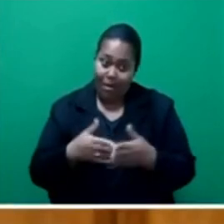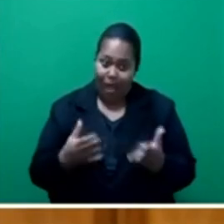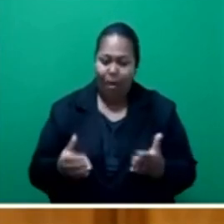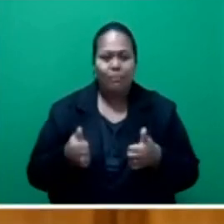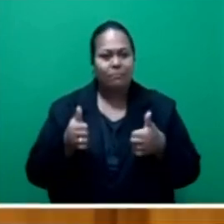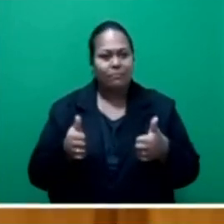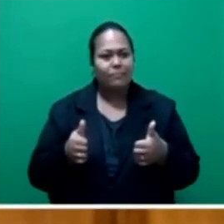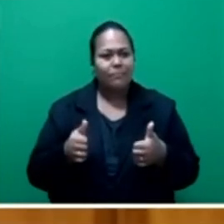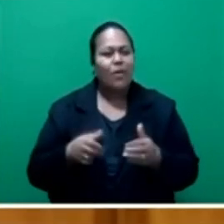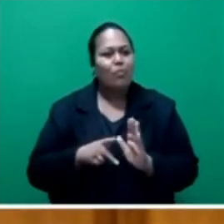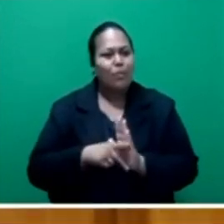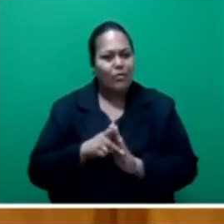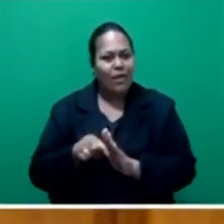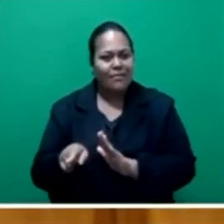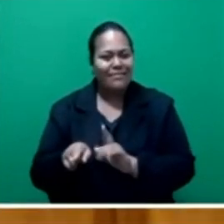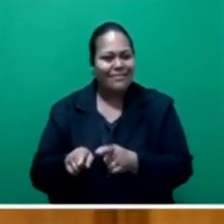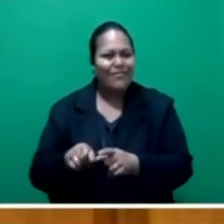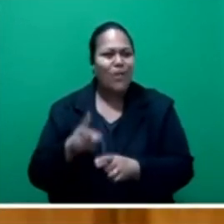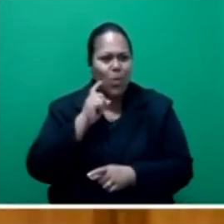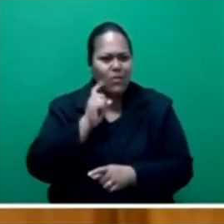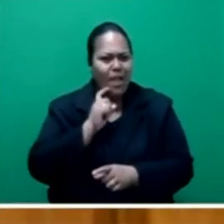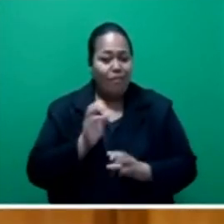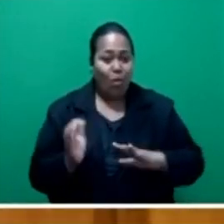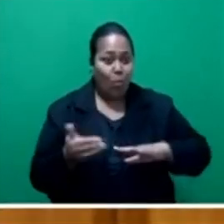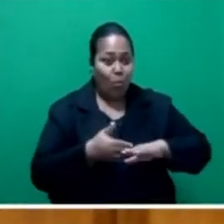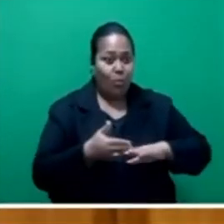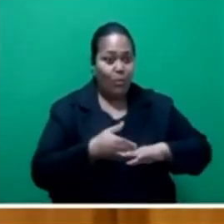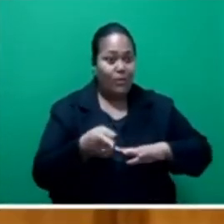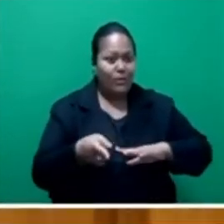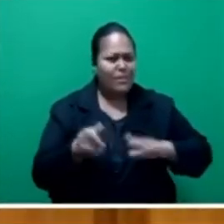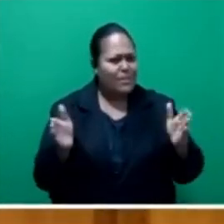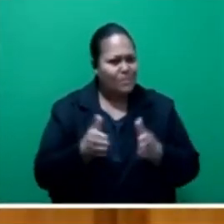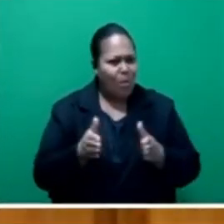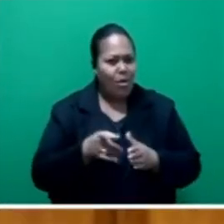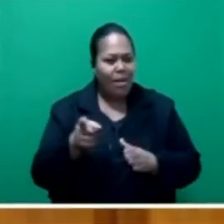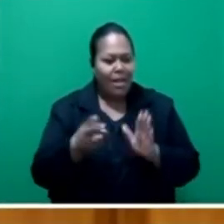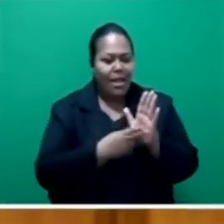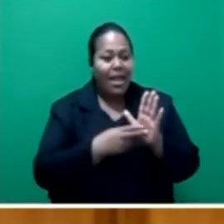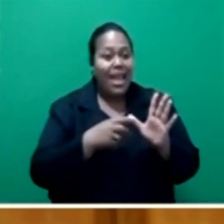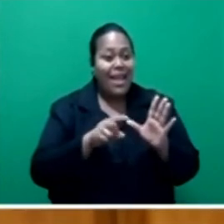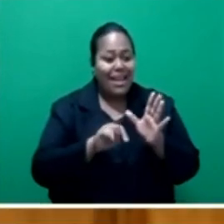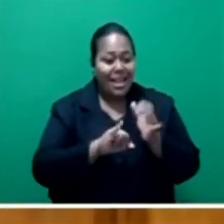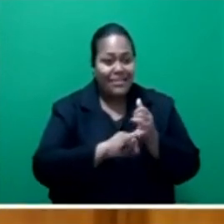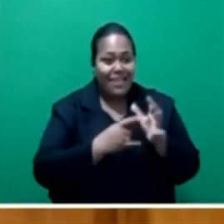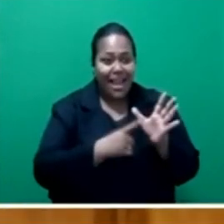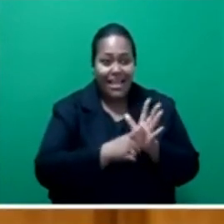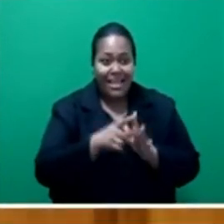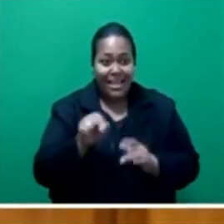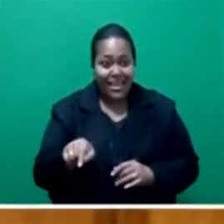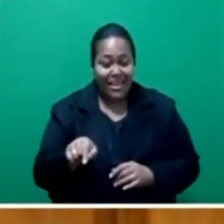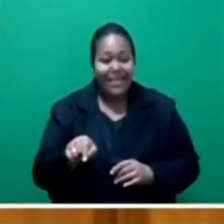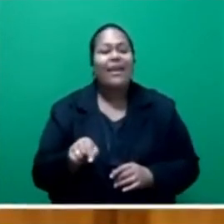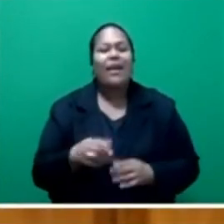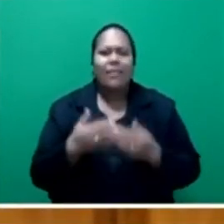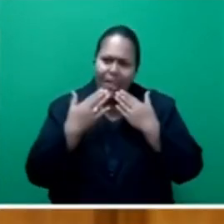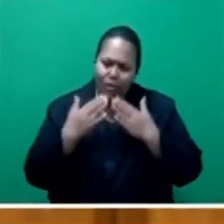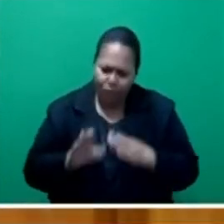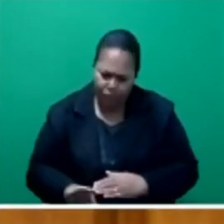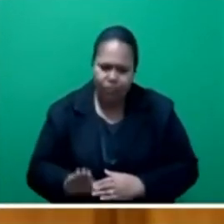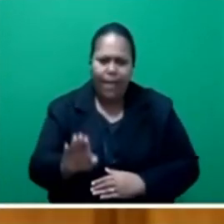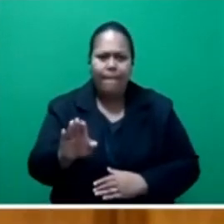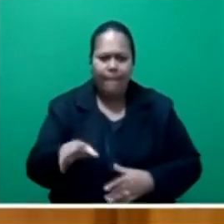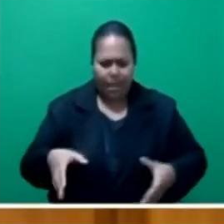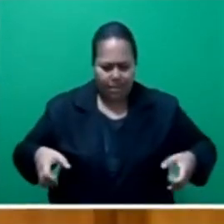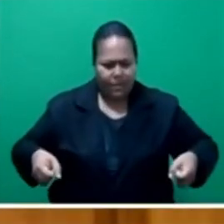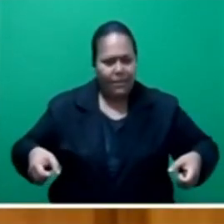On the landing at Masali, we are grateful for the railings and the ramp, enabling persons with disabilities to access both